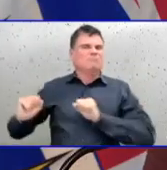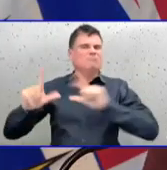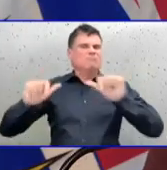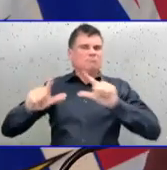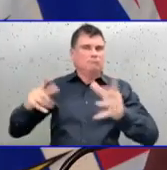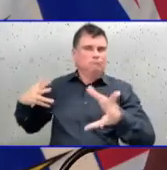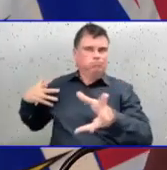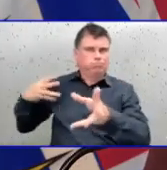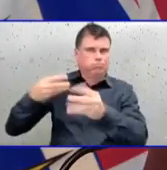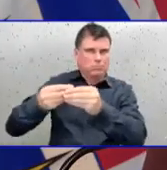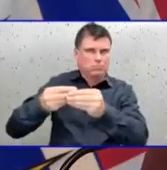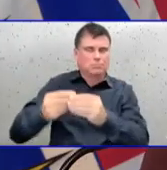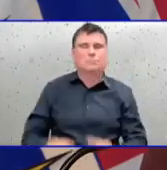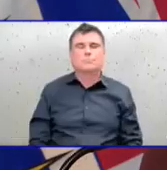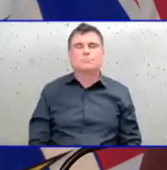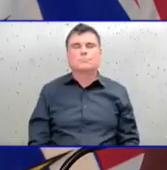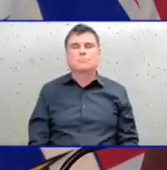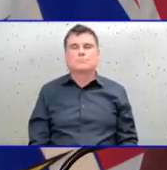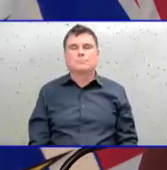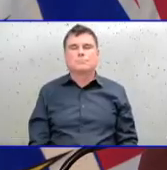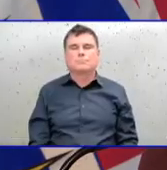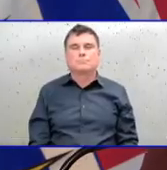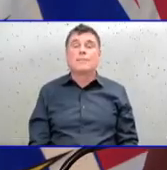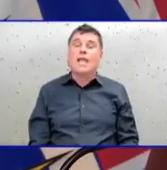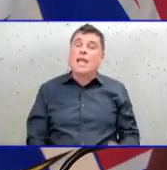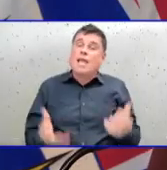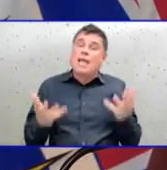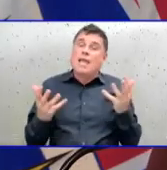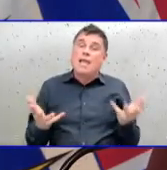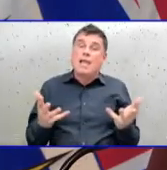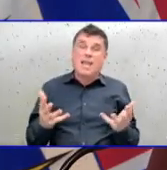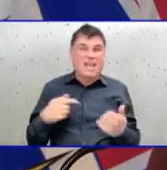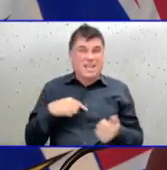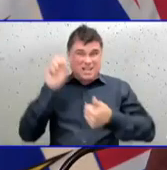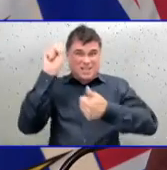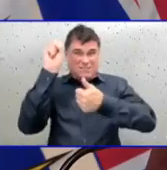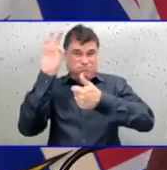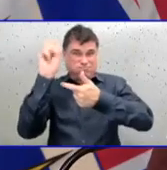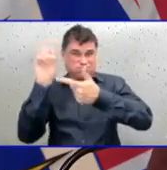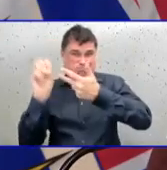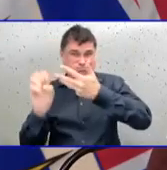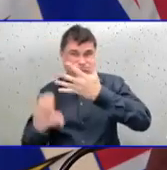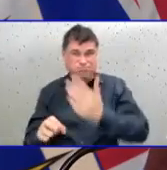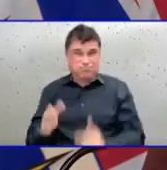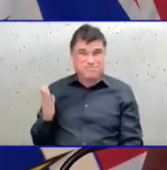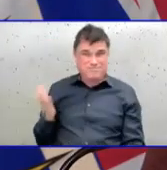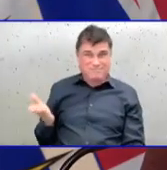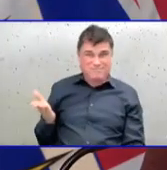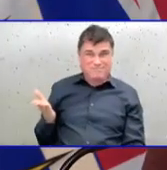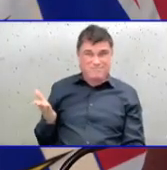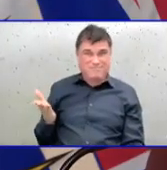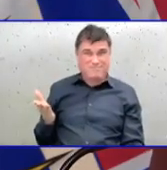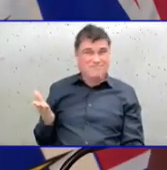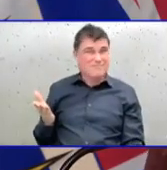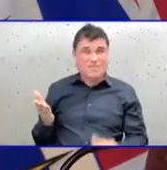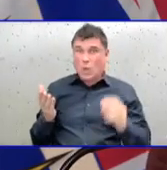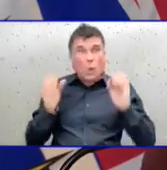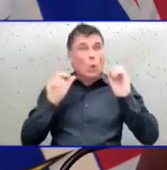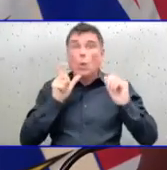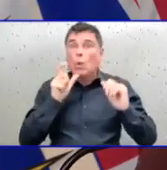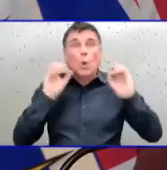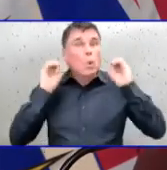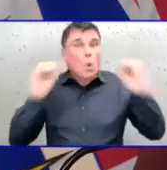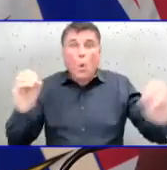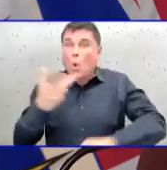and continues to be dramatically higher for people who are not yet vaccinated. And I know that you've heard me say